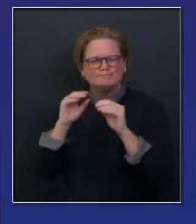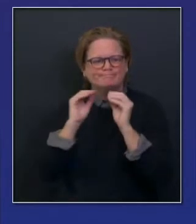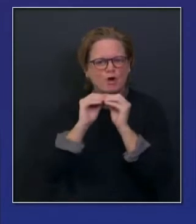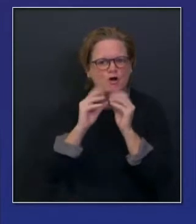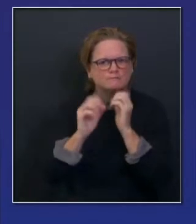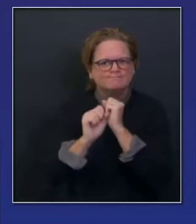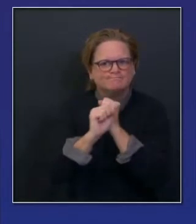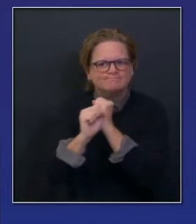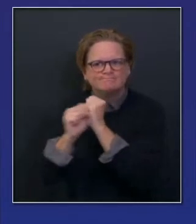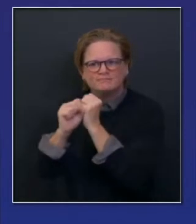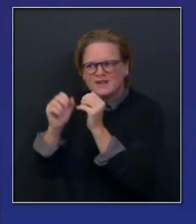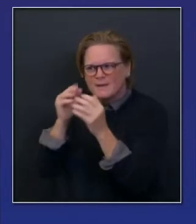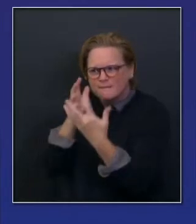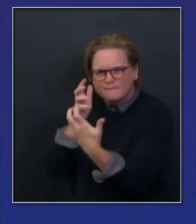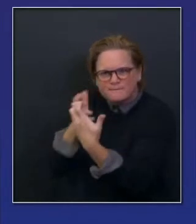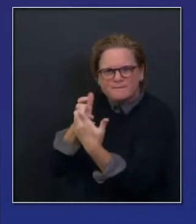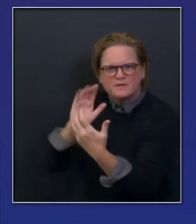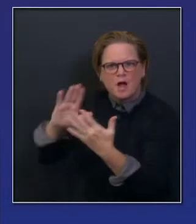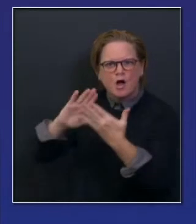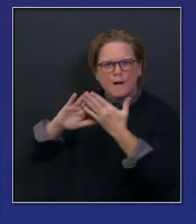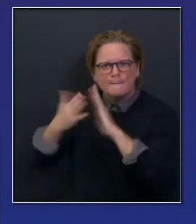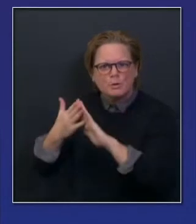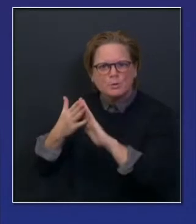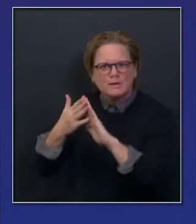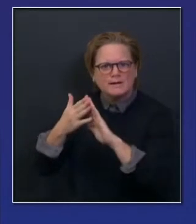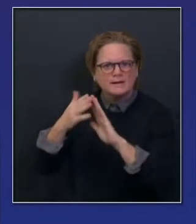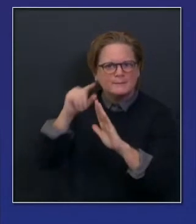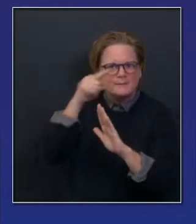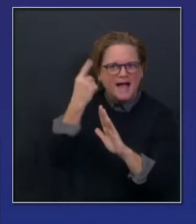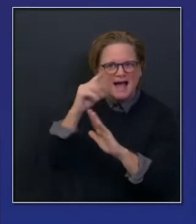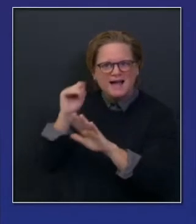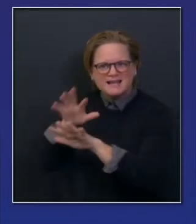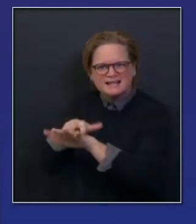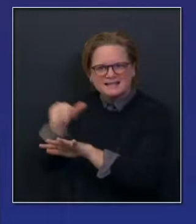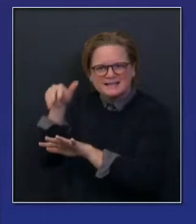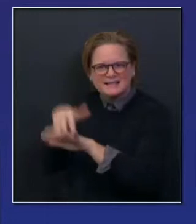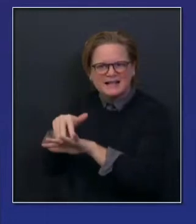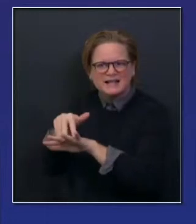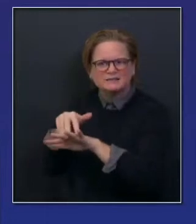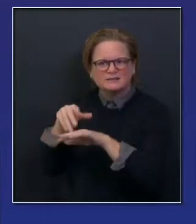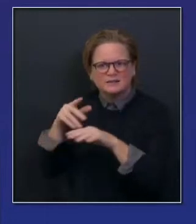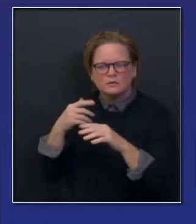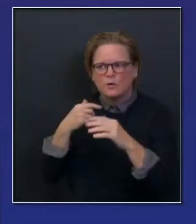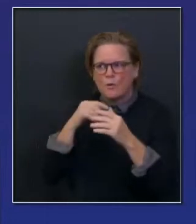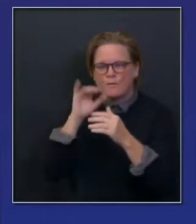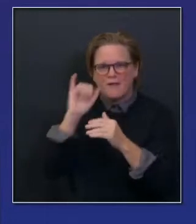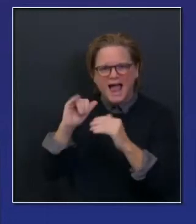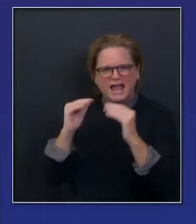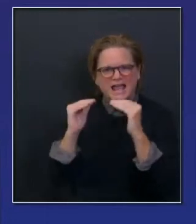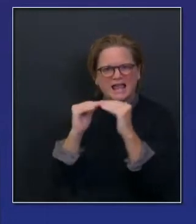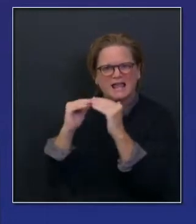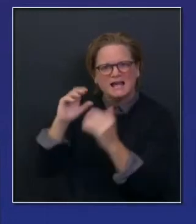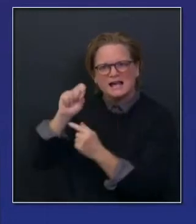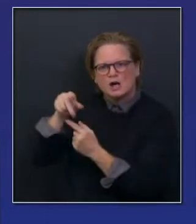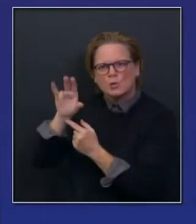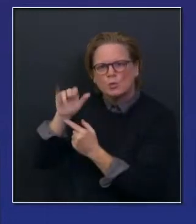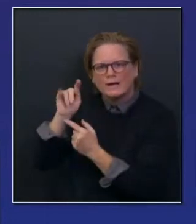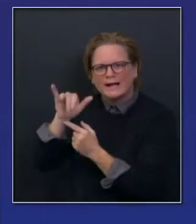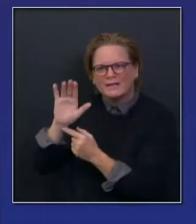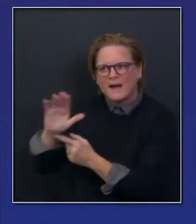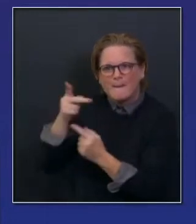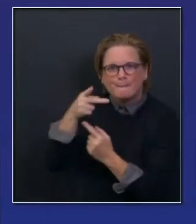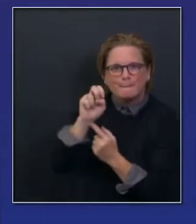peer-to-peer. Partnership is around having trusted community leaders engage in conversations